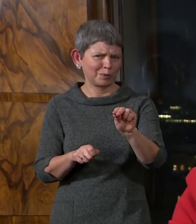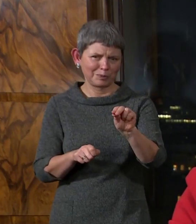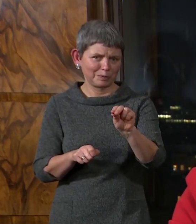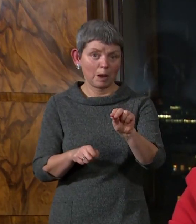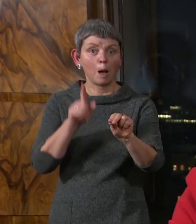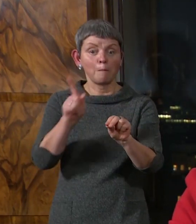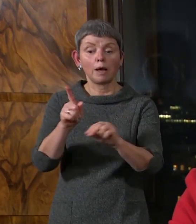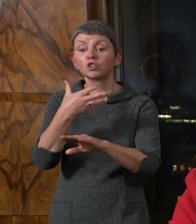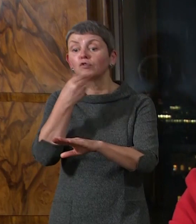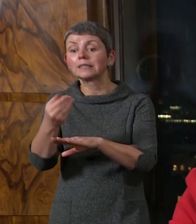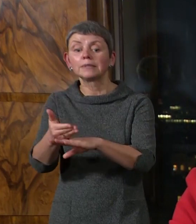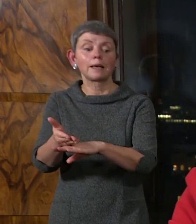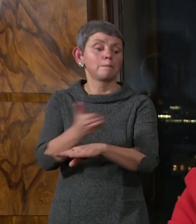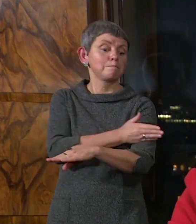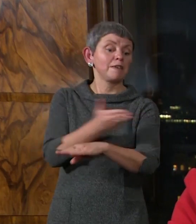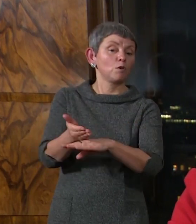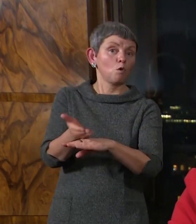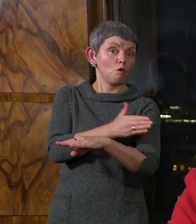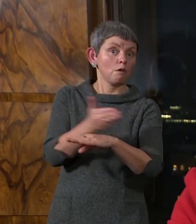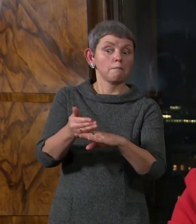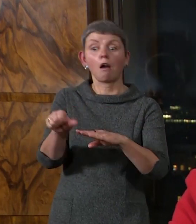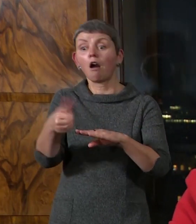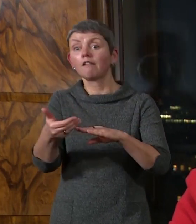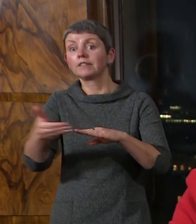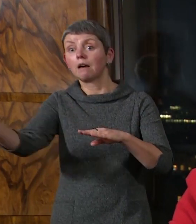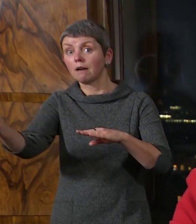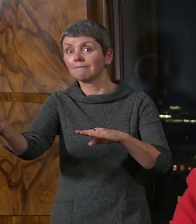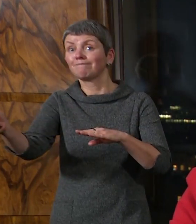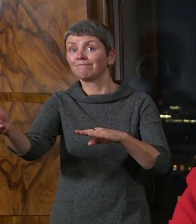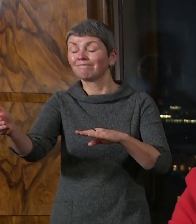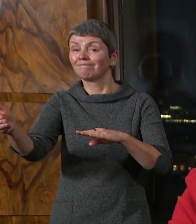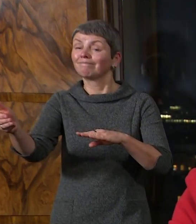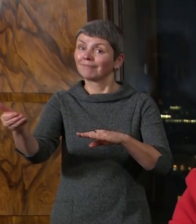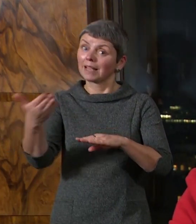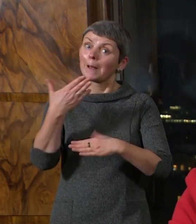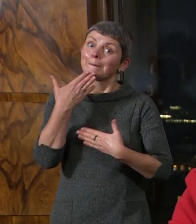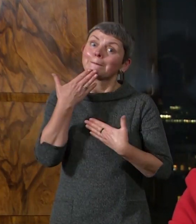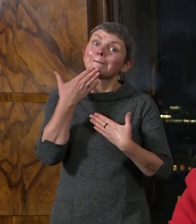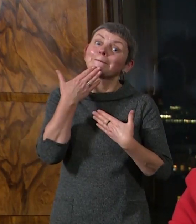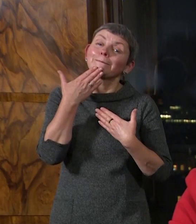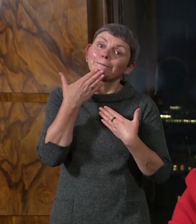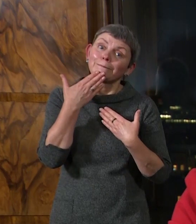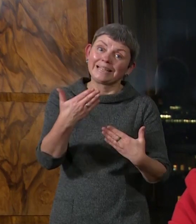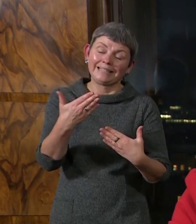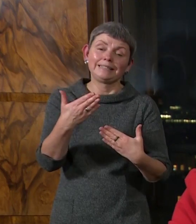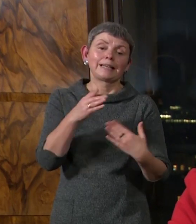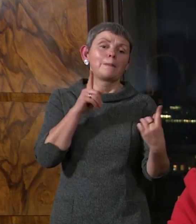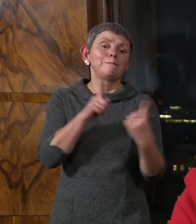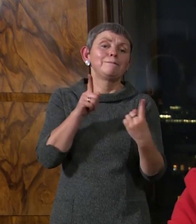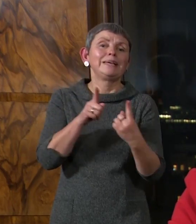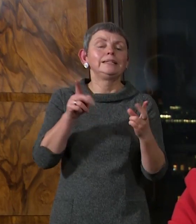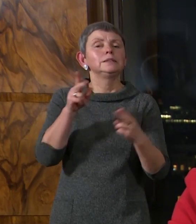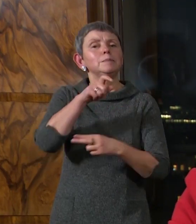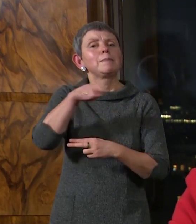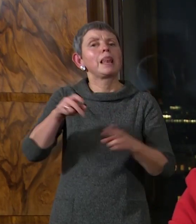to, and in the aftermath of Christmas, I am asking, I am appealing to everyone to cut down as far as